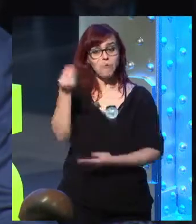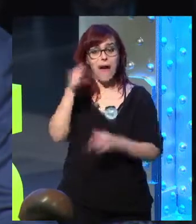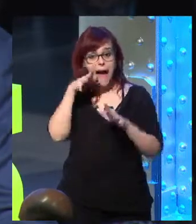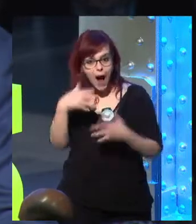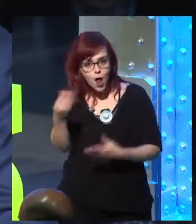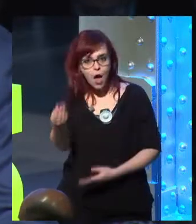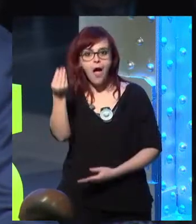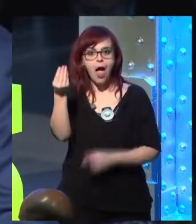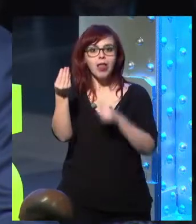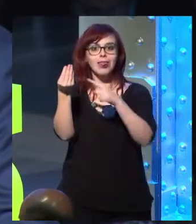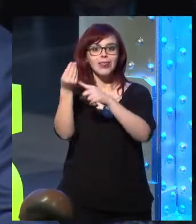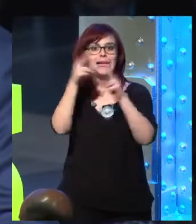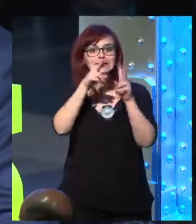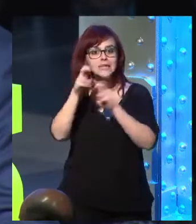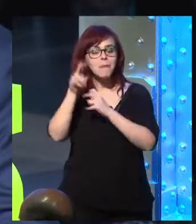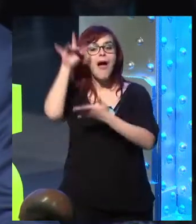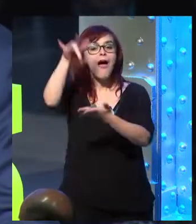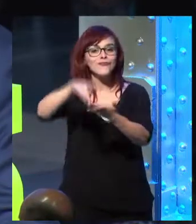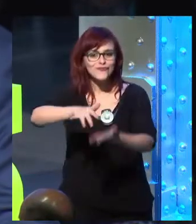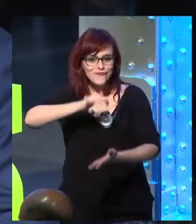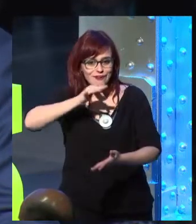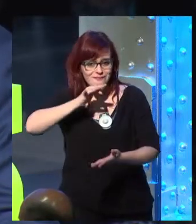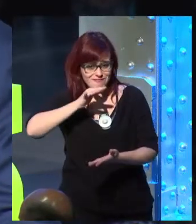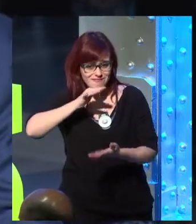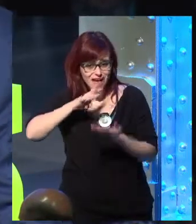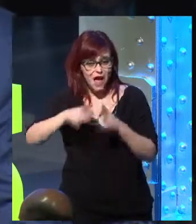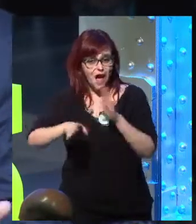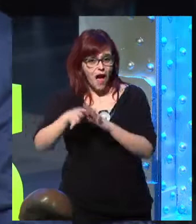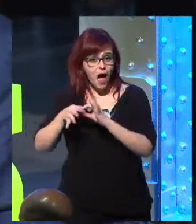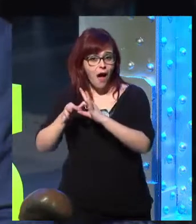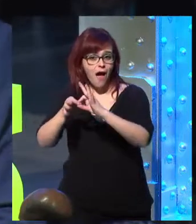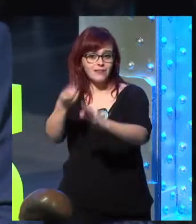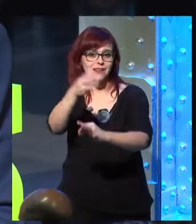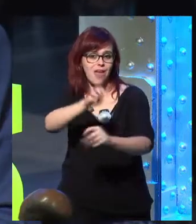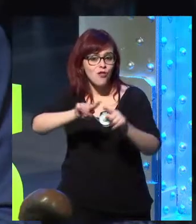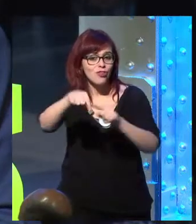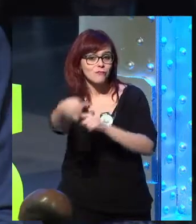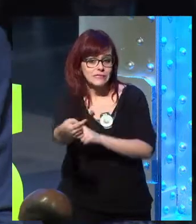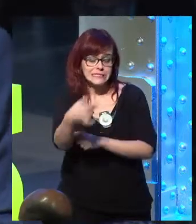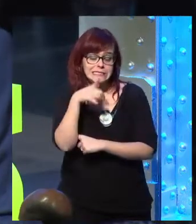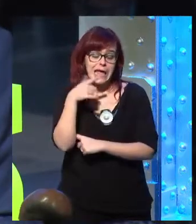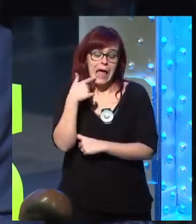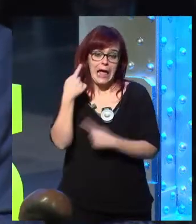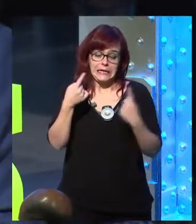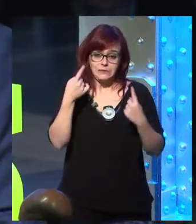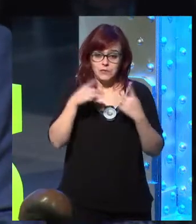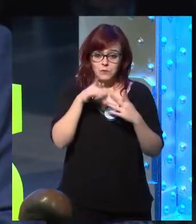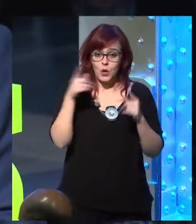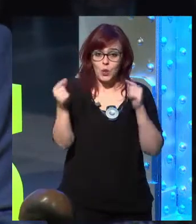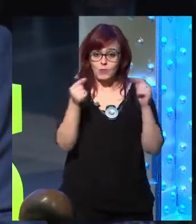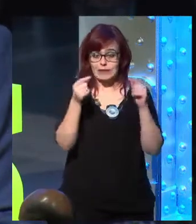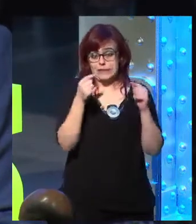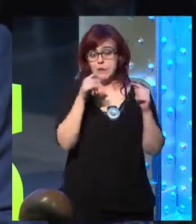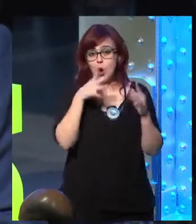this issue, you can see that the topics that we are dealing with are the current